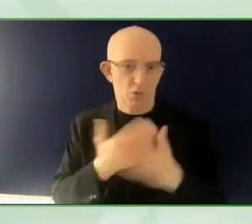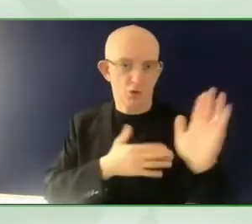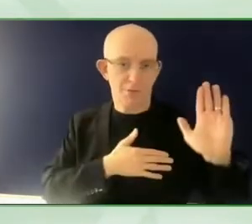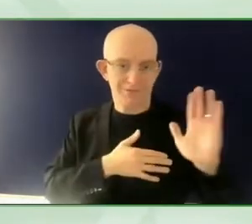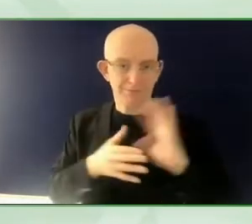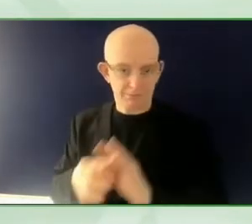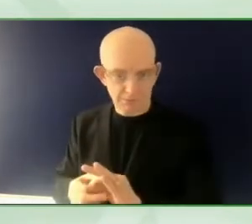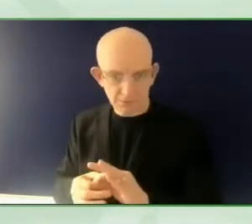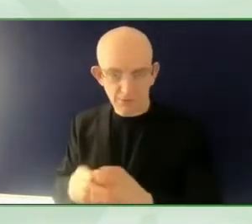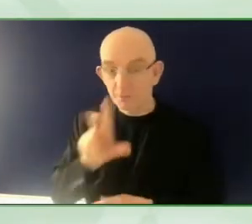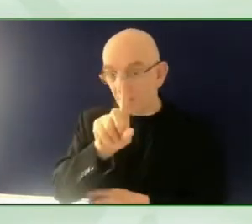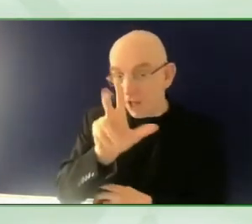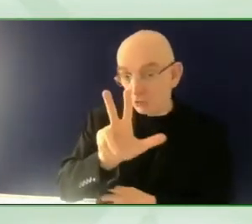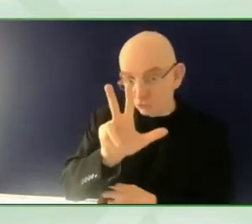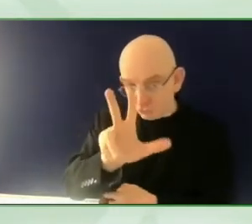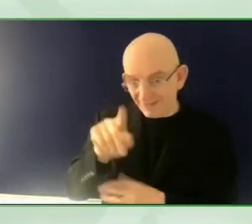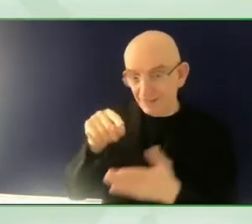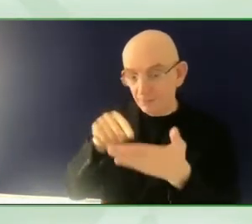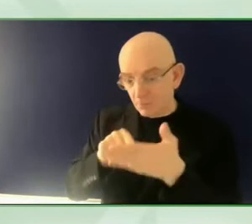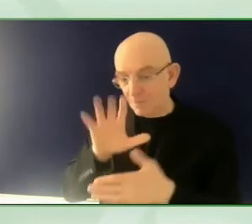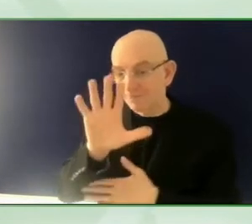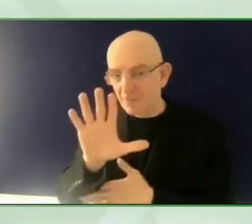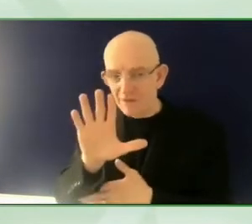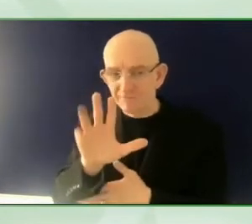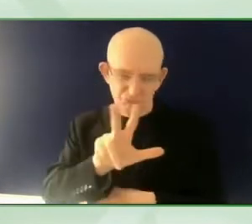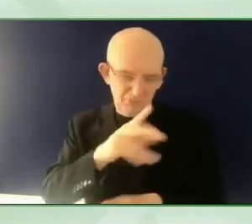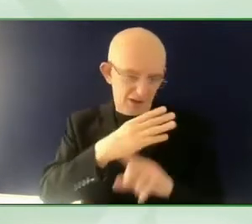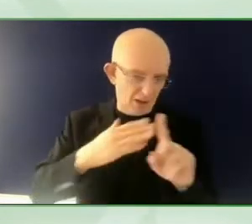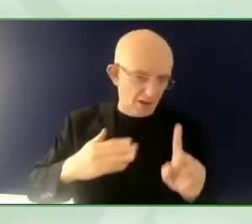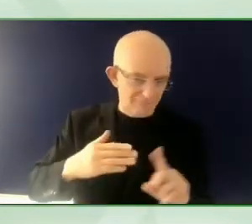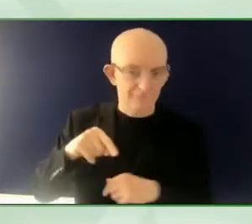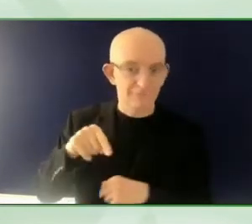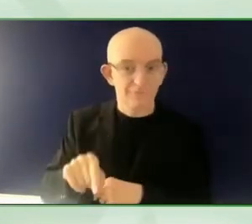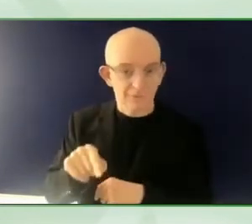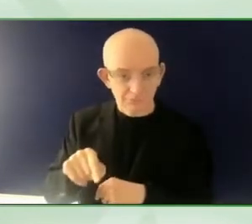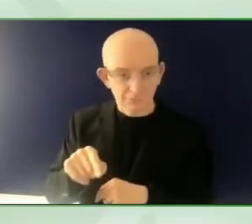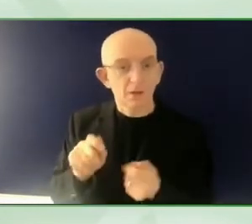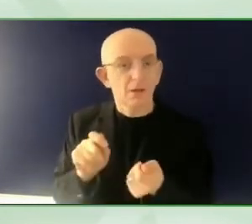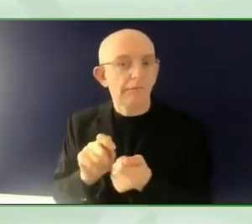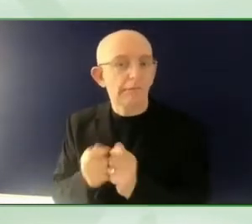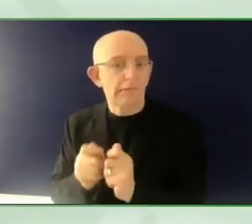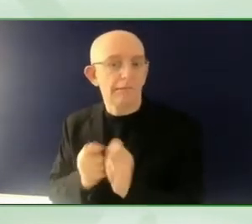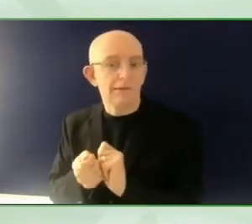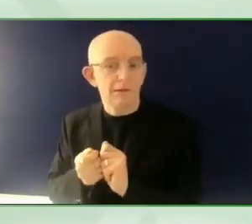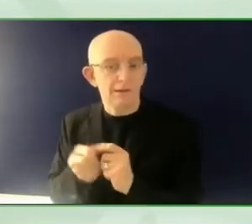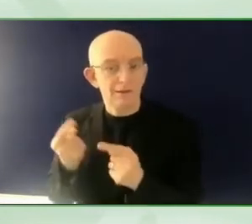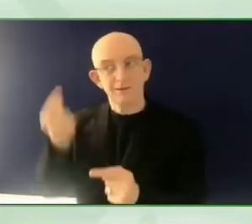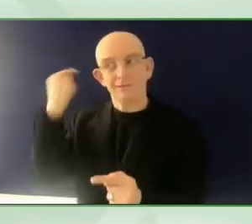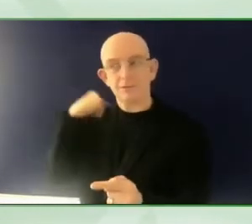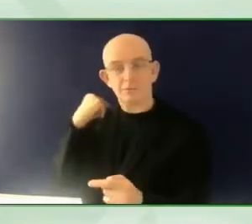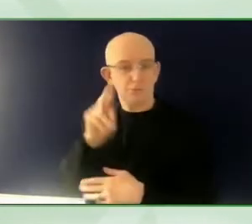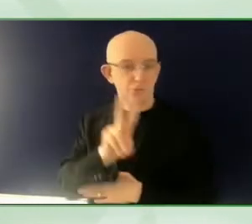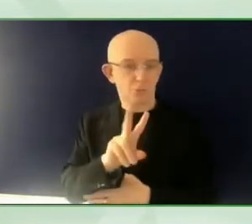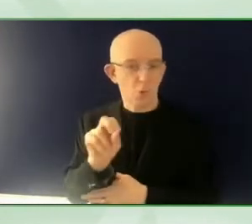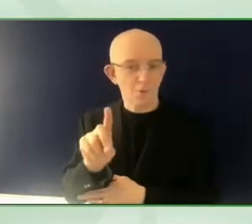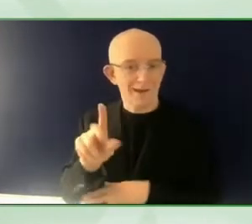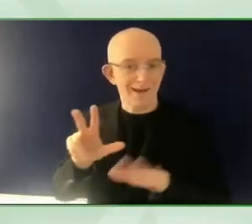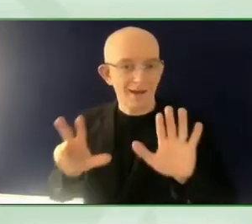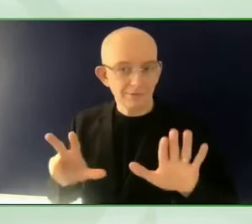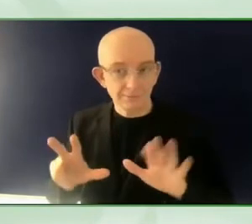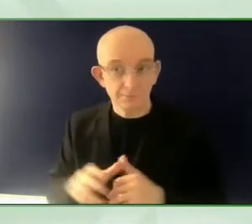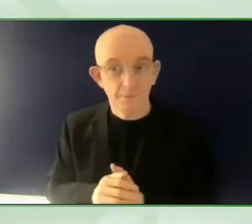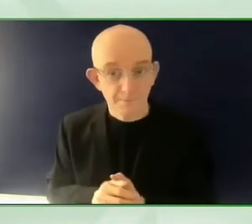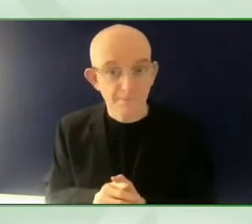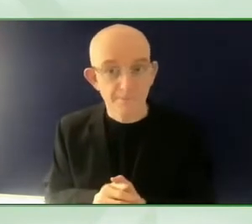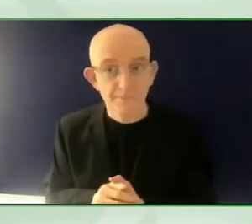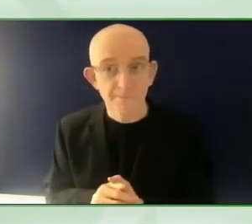was OPD participation, meaningful engagement of persons with disabilities. And when you look at the 1500 commitments, a